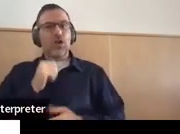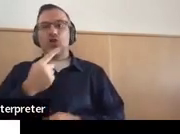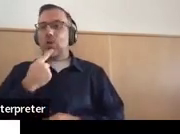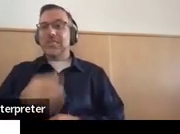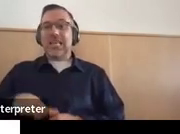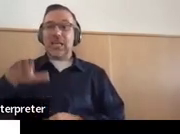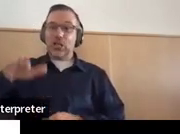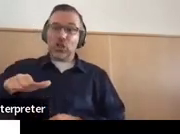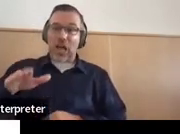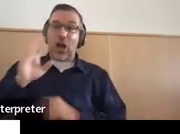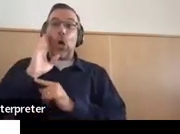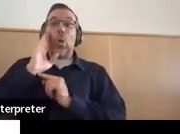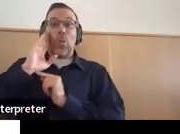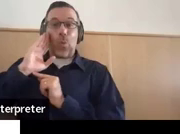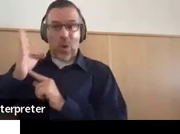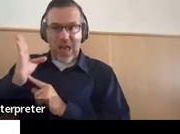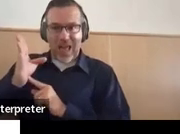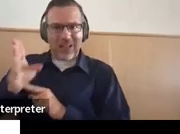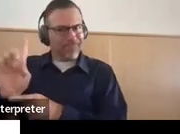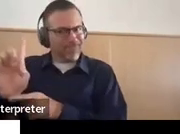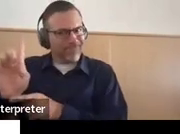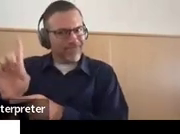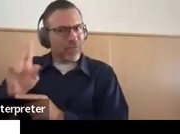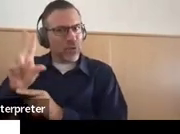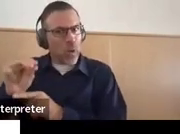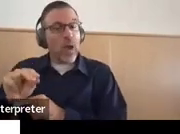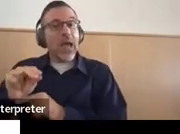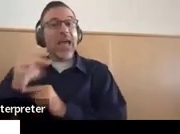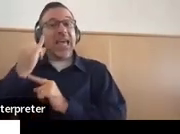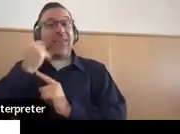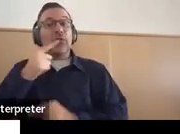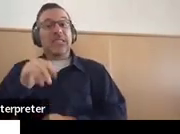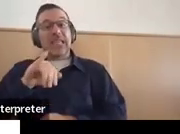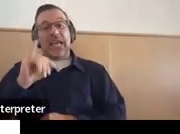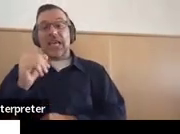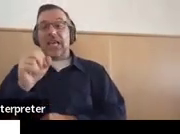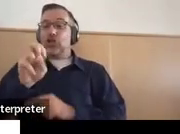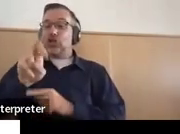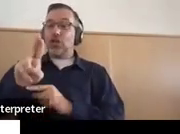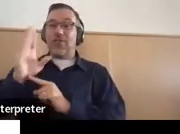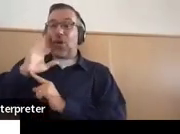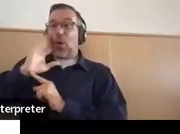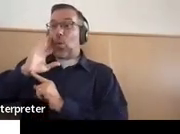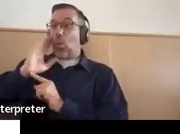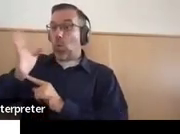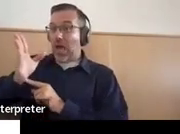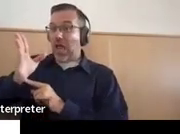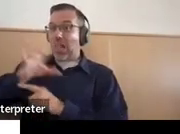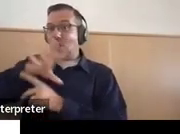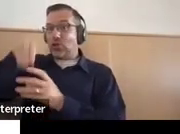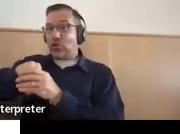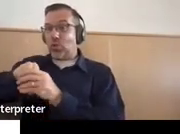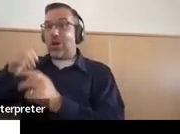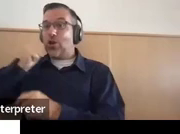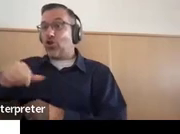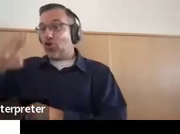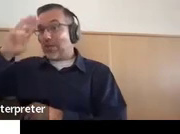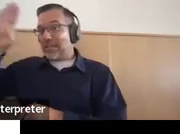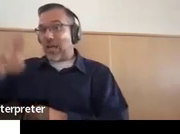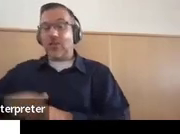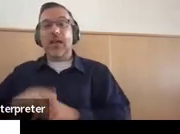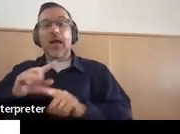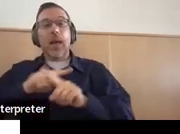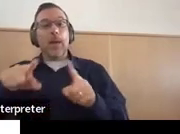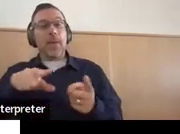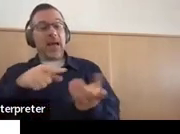because if you have Jennifer will participate in Girl Scouts, but the prompt is that the